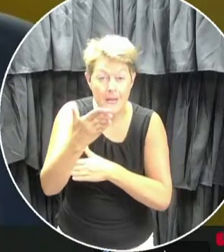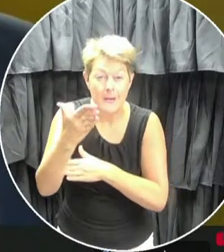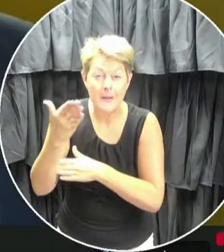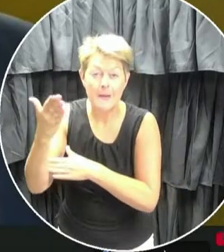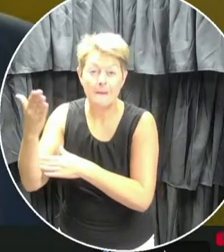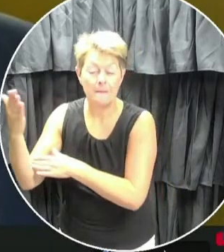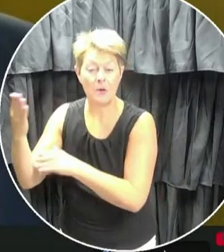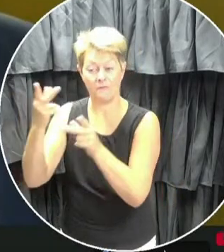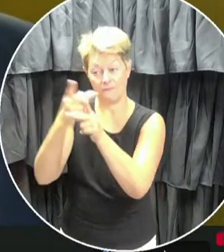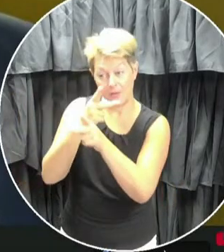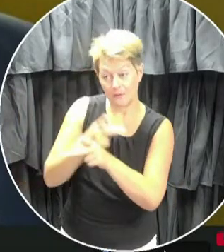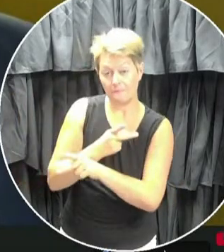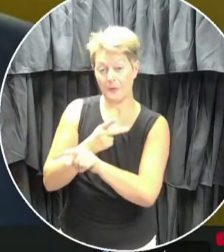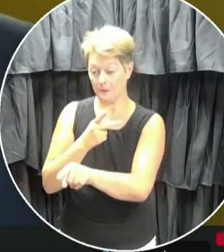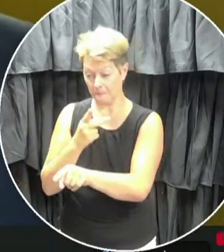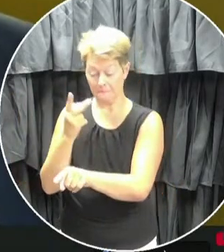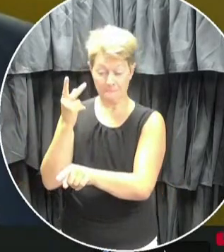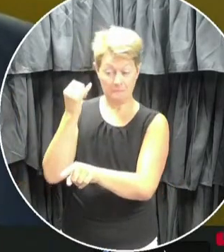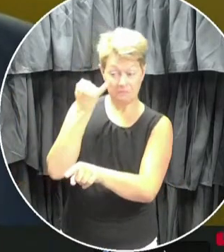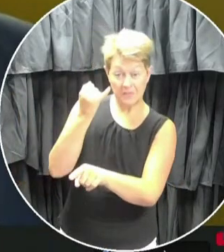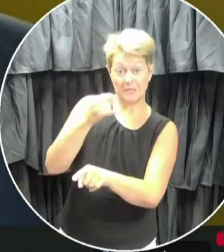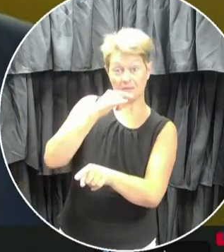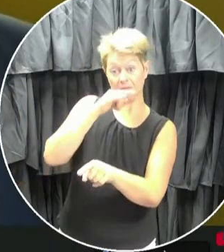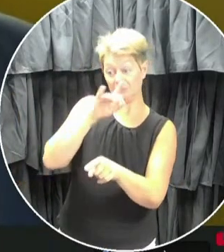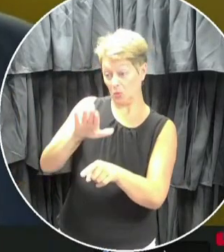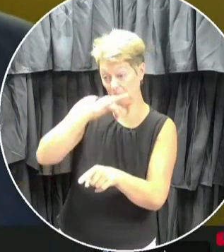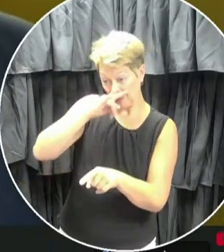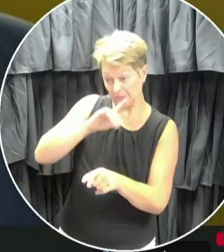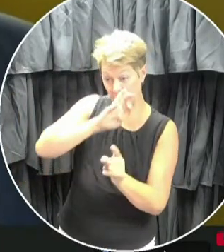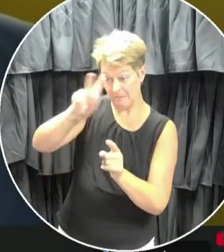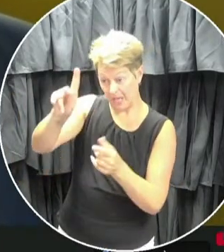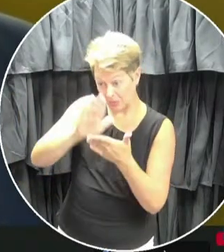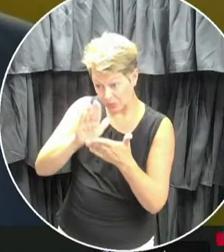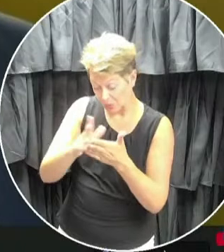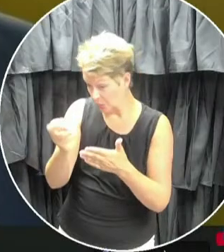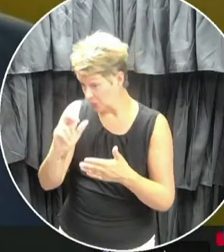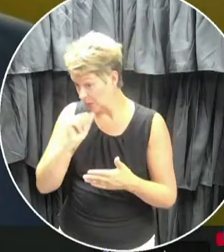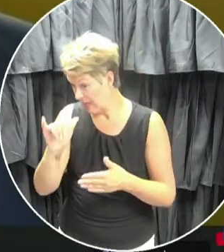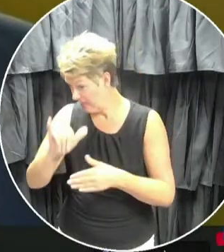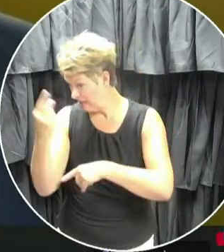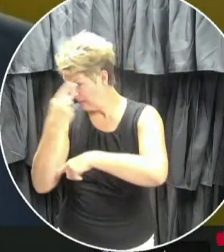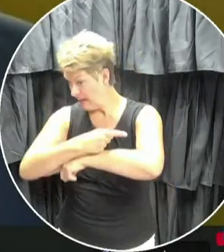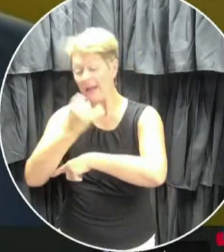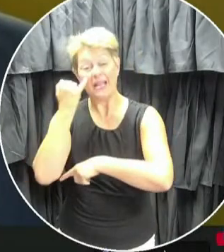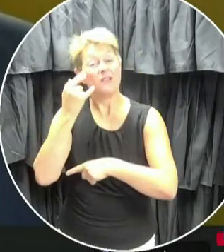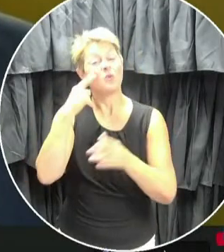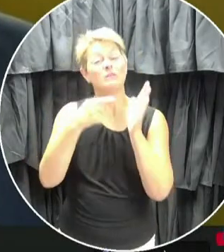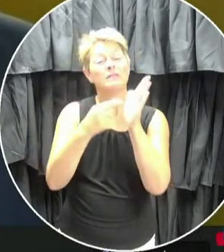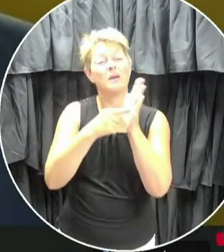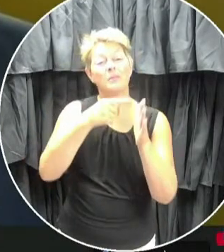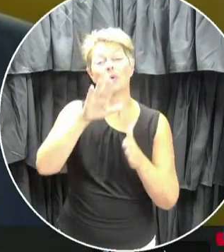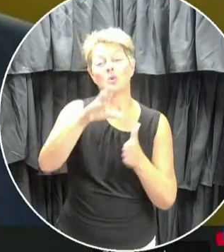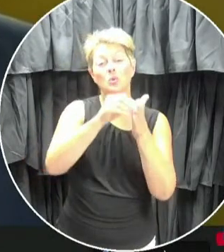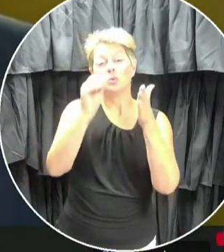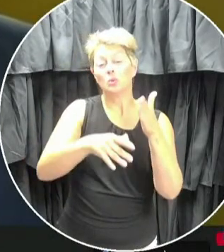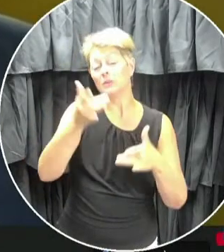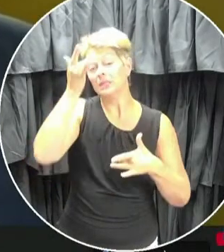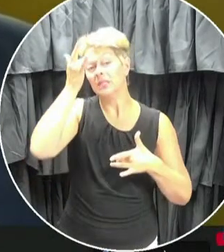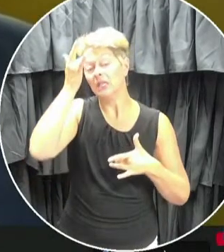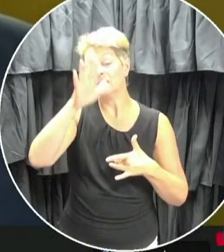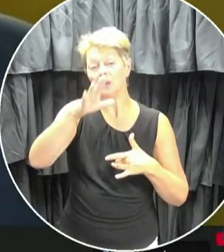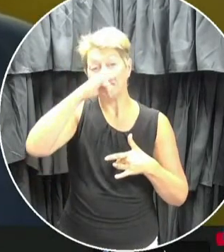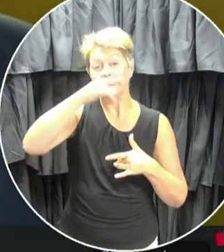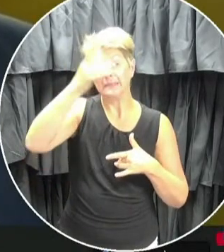determine where their child should, whether or not their child should go to school. In short, if students are sick, they must stay home.